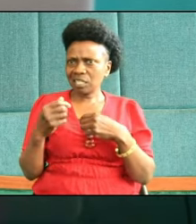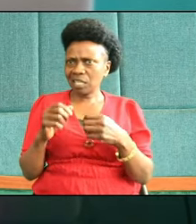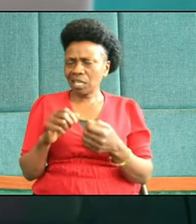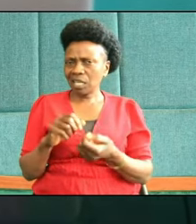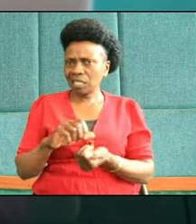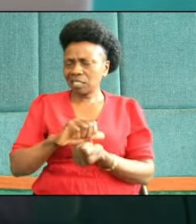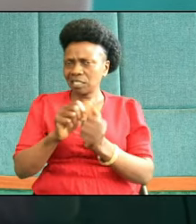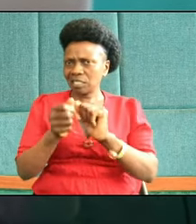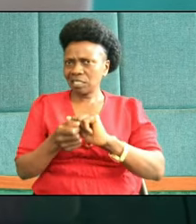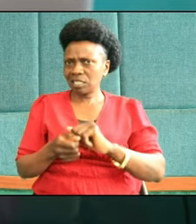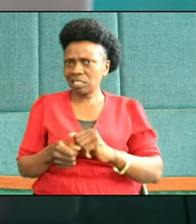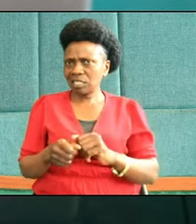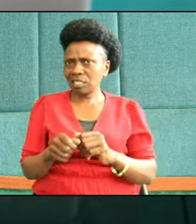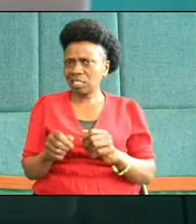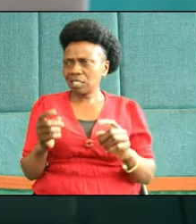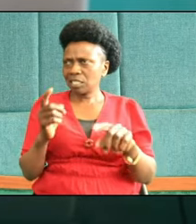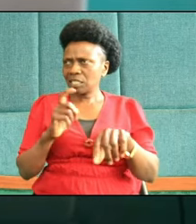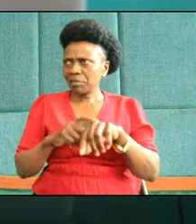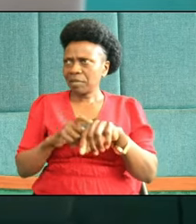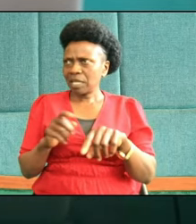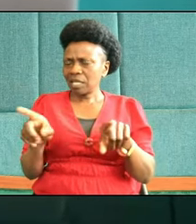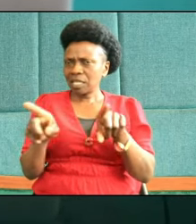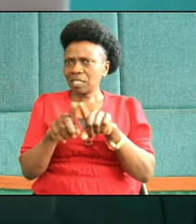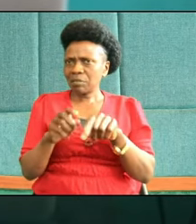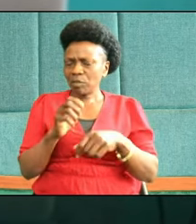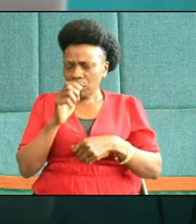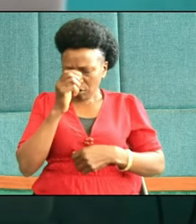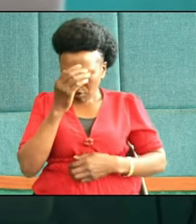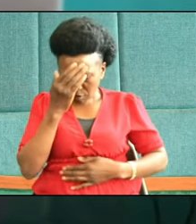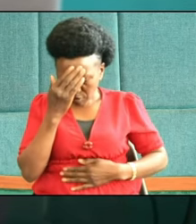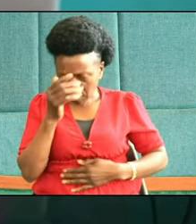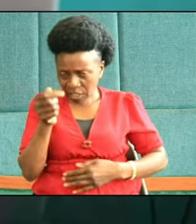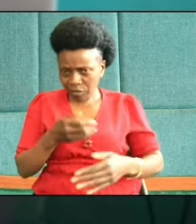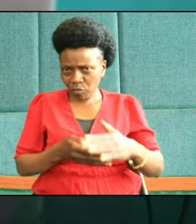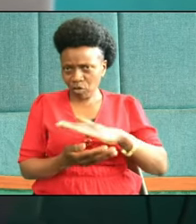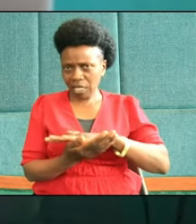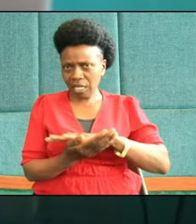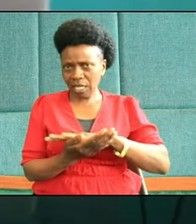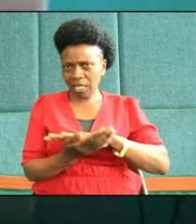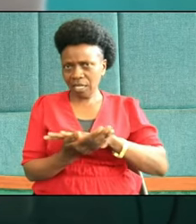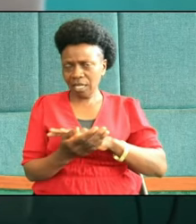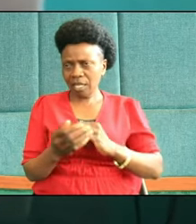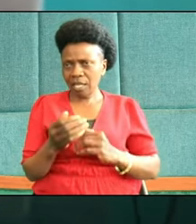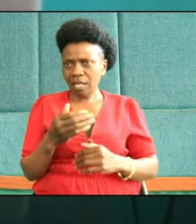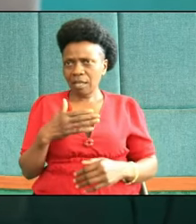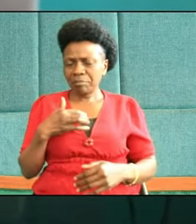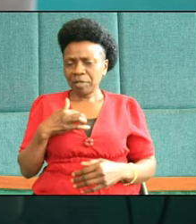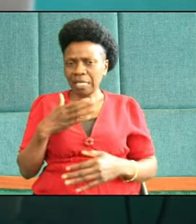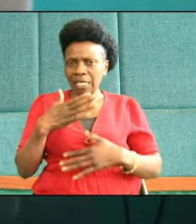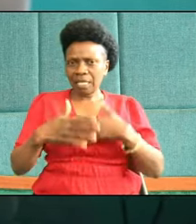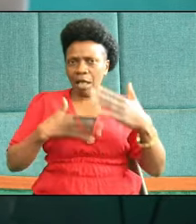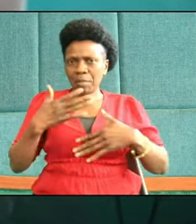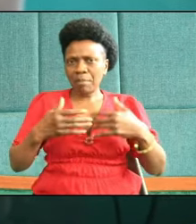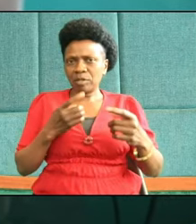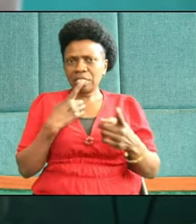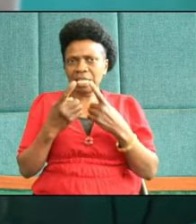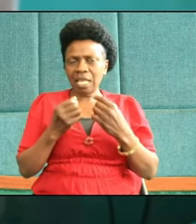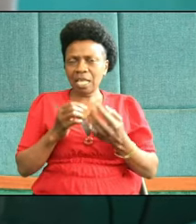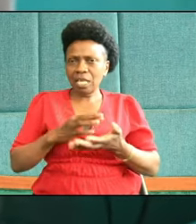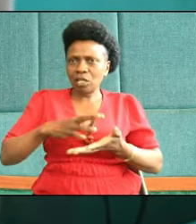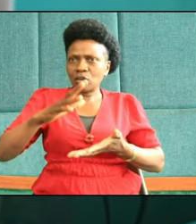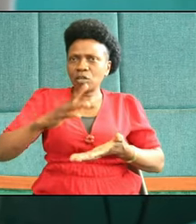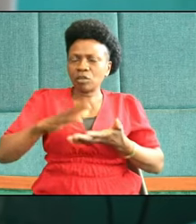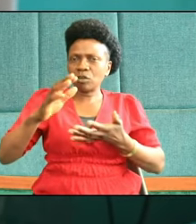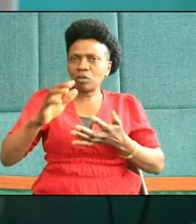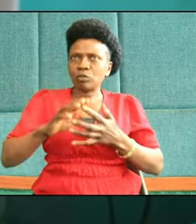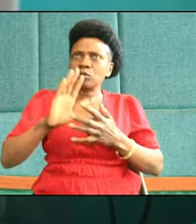place. And for such an honor, then this morning, I'm glad to say, glory be